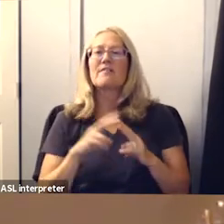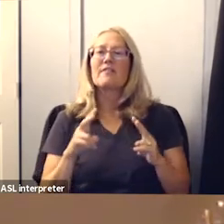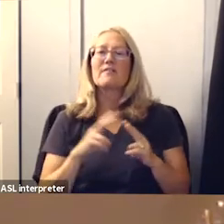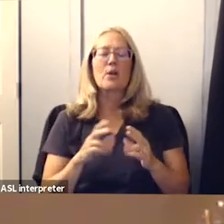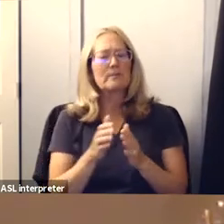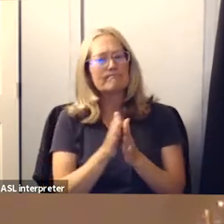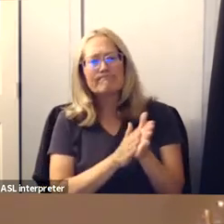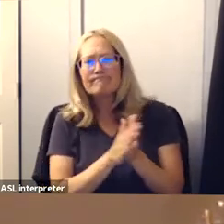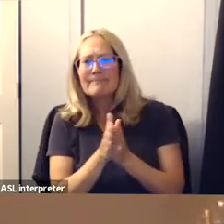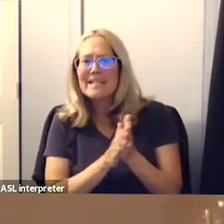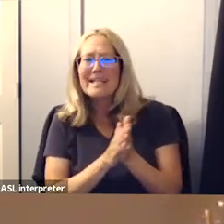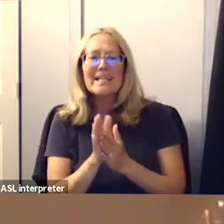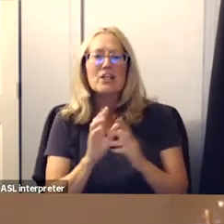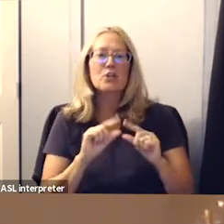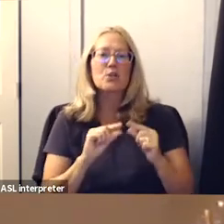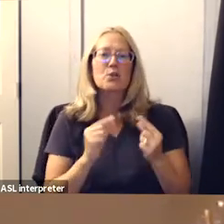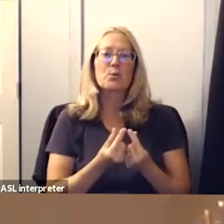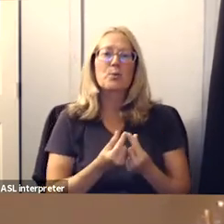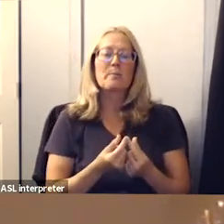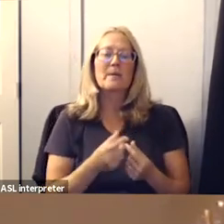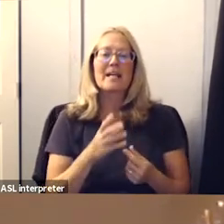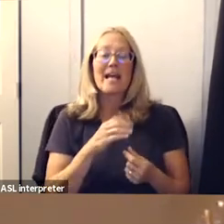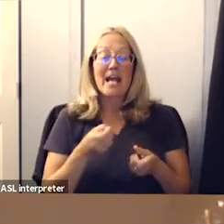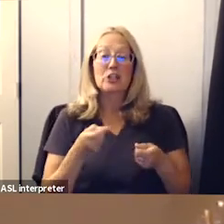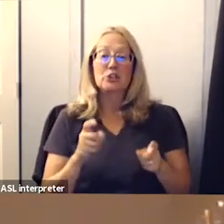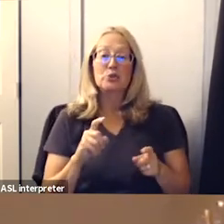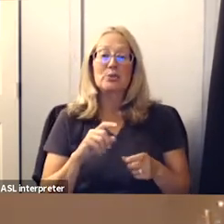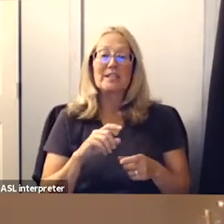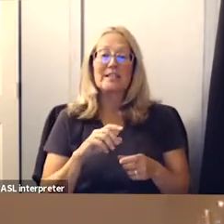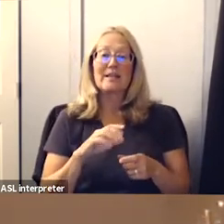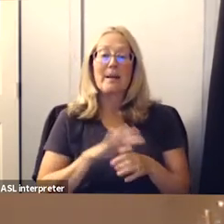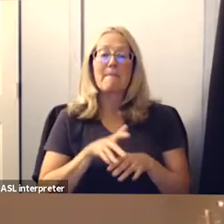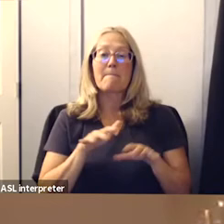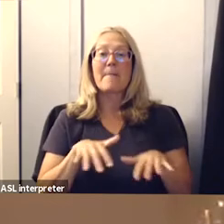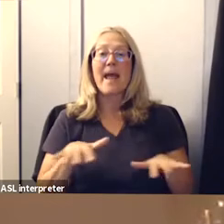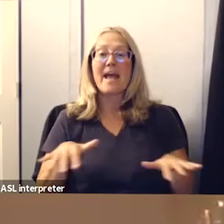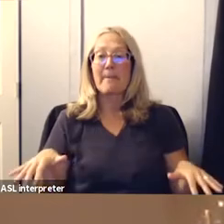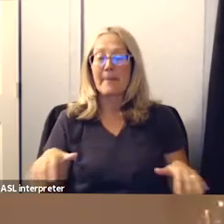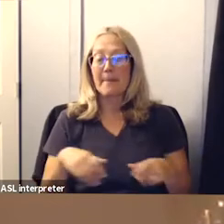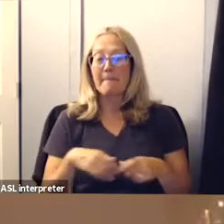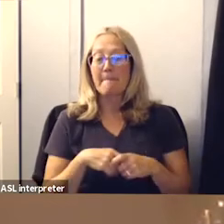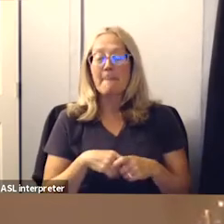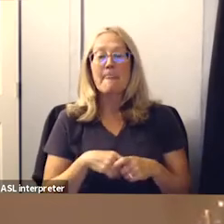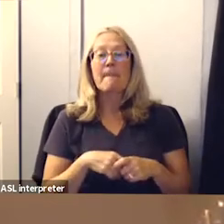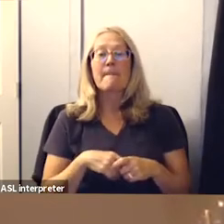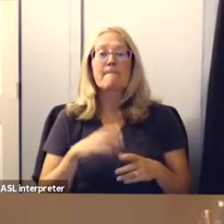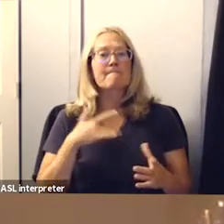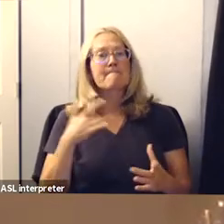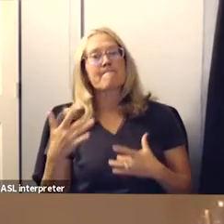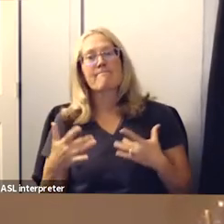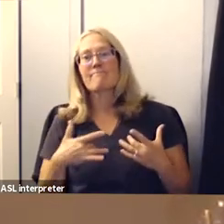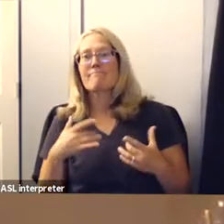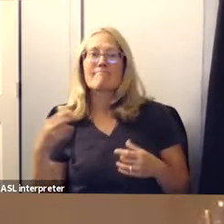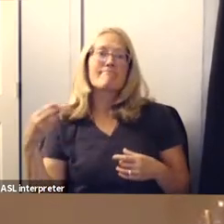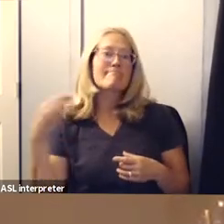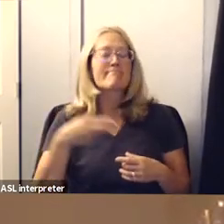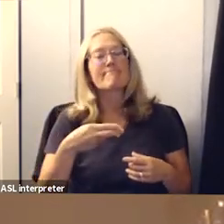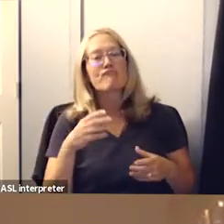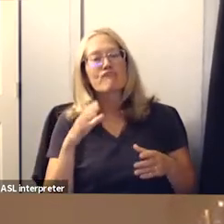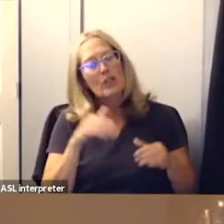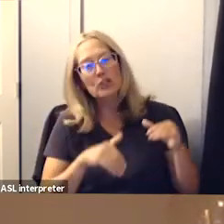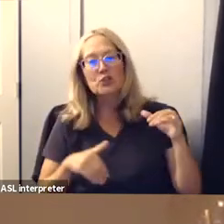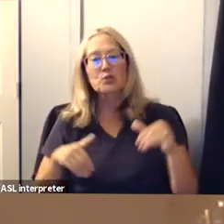um a group that during the pandemic um we're just so excited when they could just come to the pool and swim um